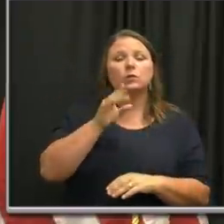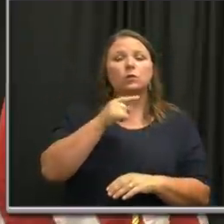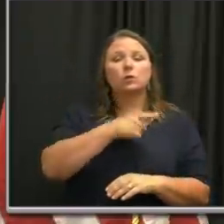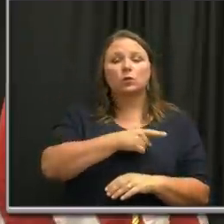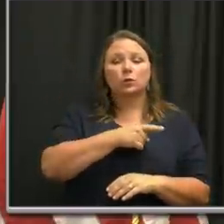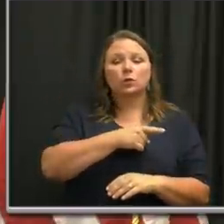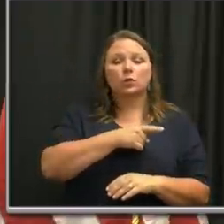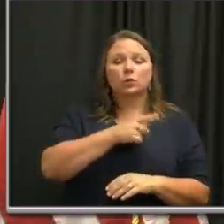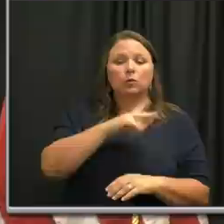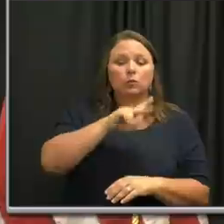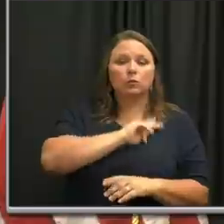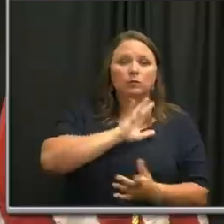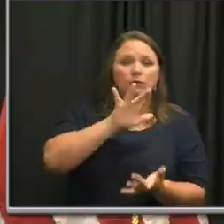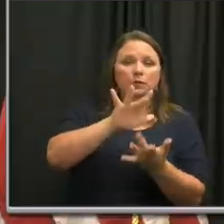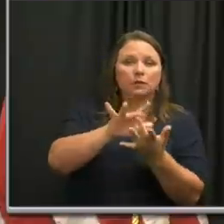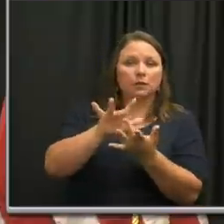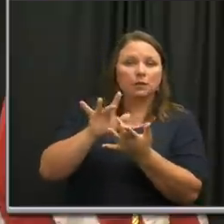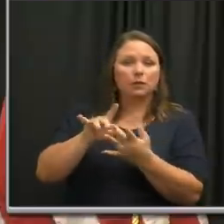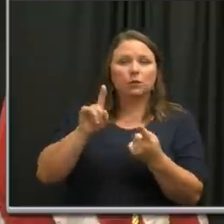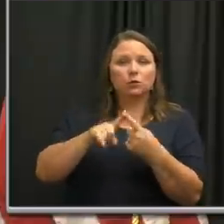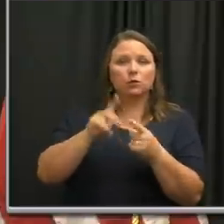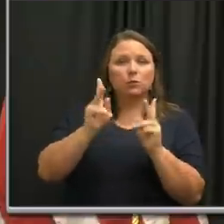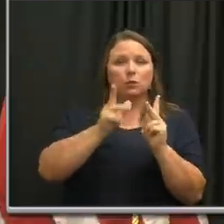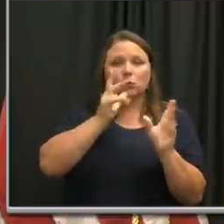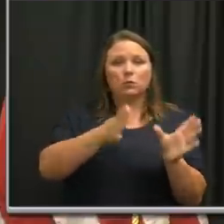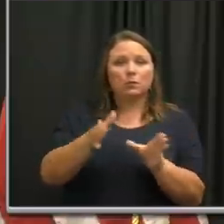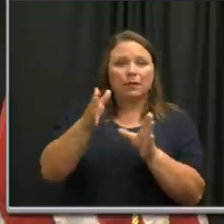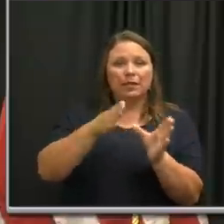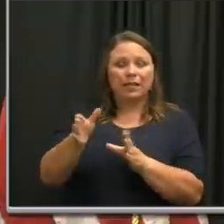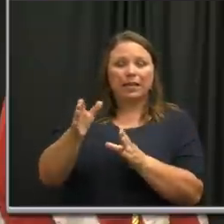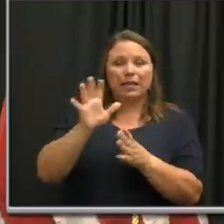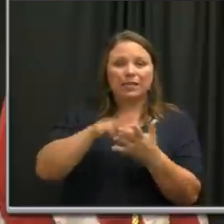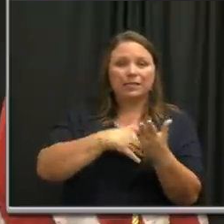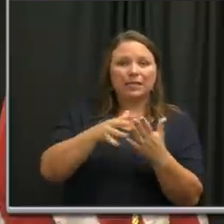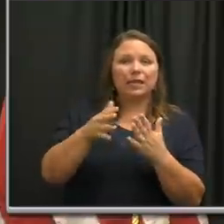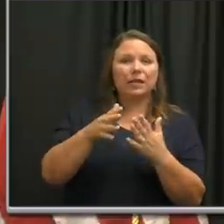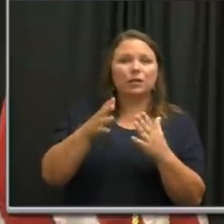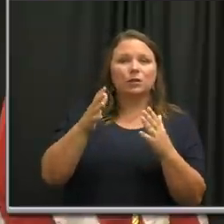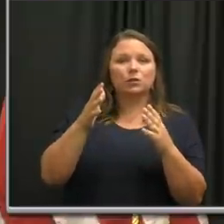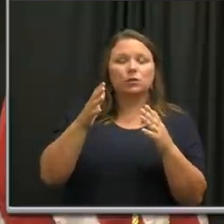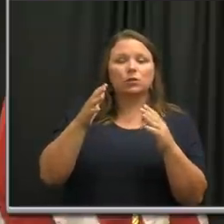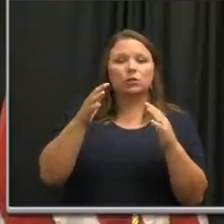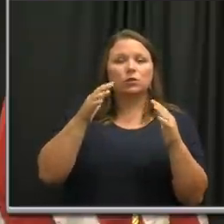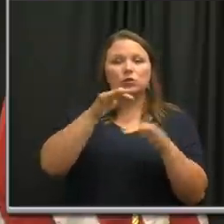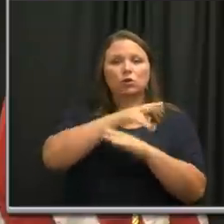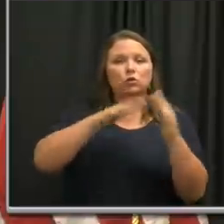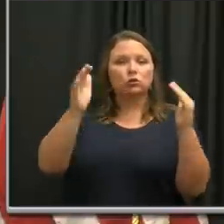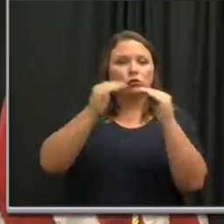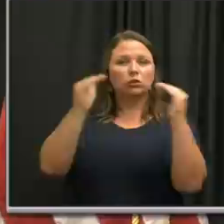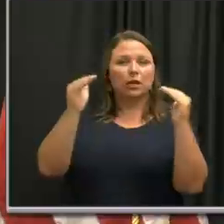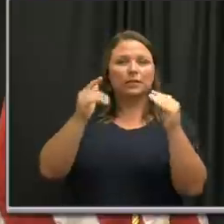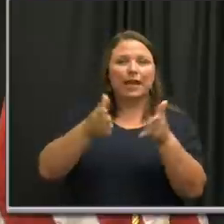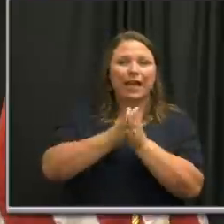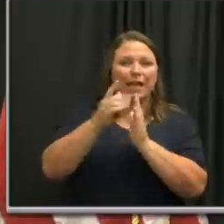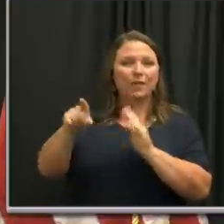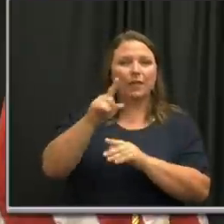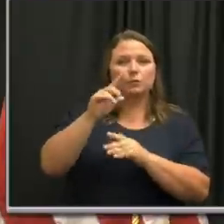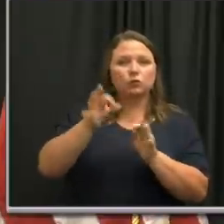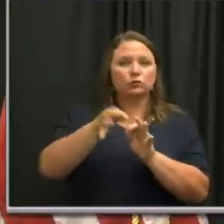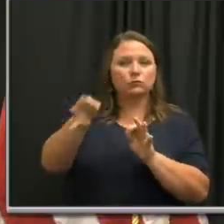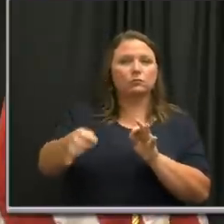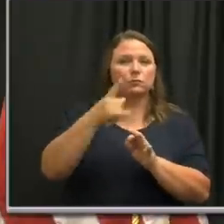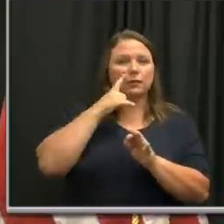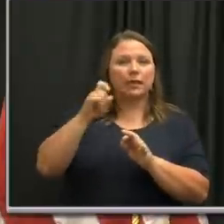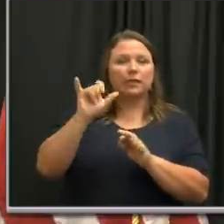Mayor, personally reach out to the organizers of this weekend's scheduled social justice protest to ask them to reschedule because of